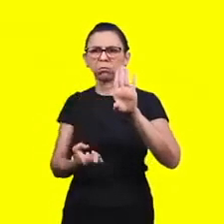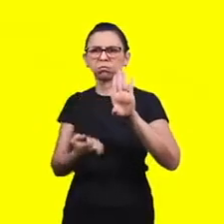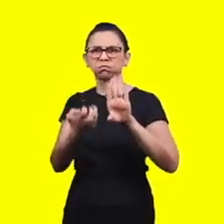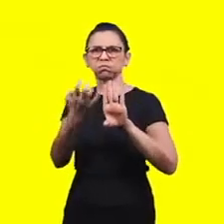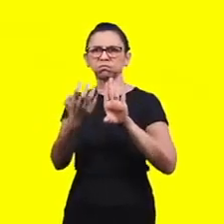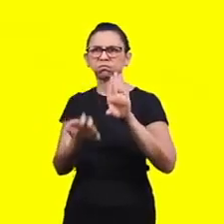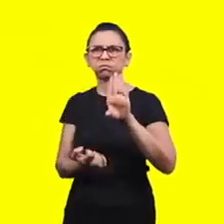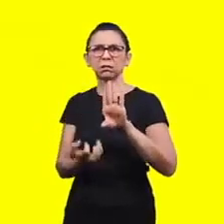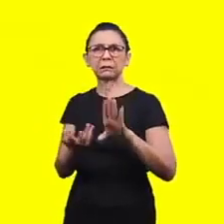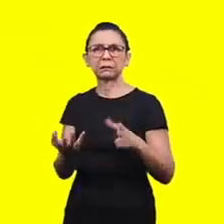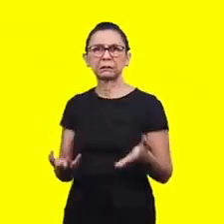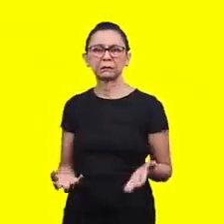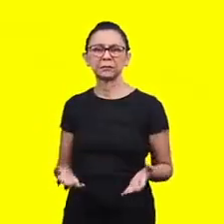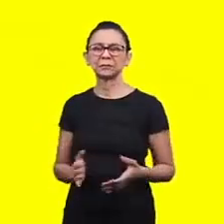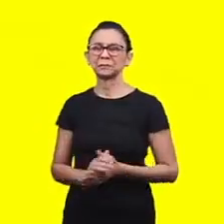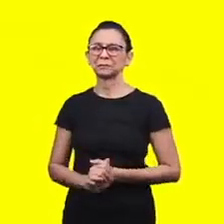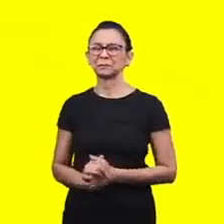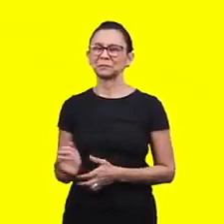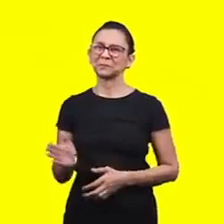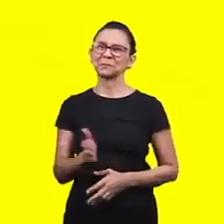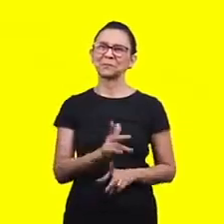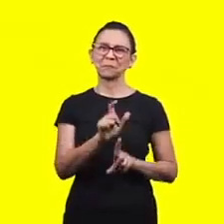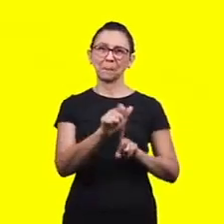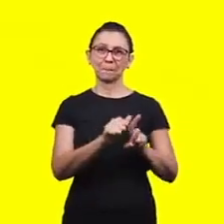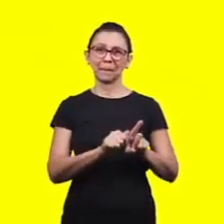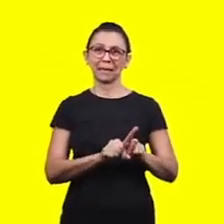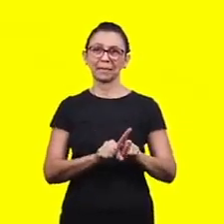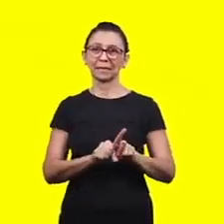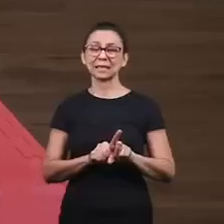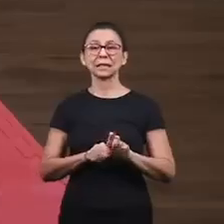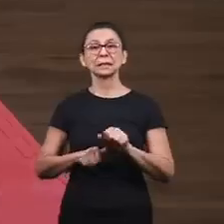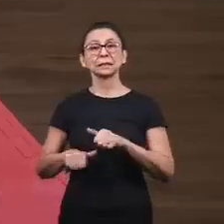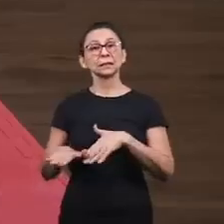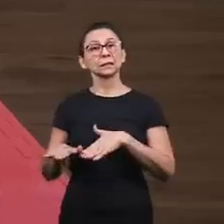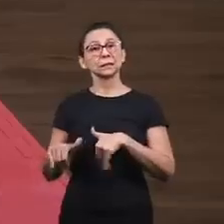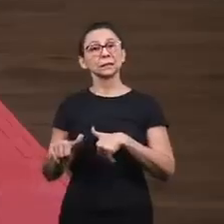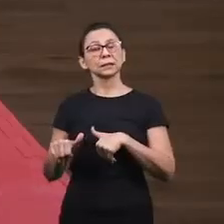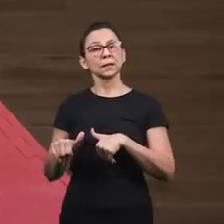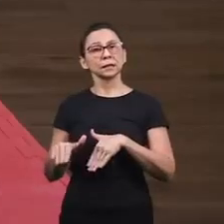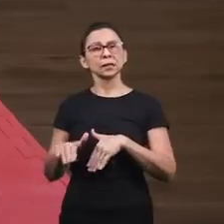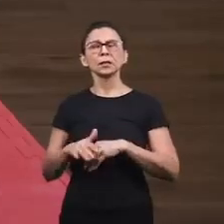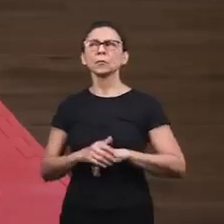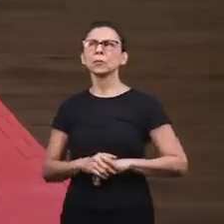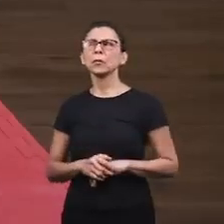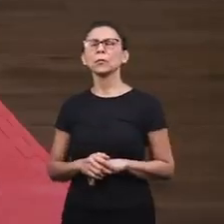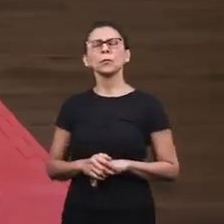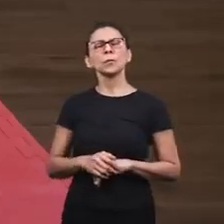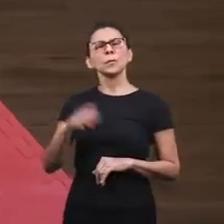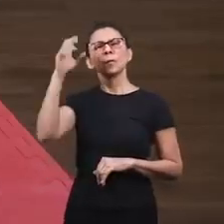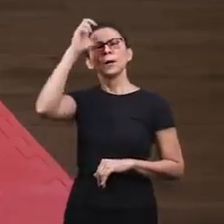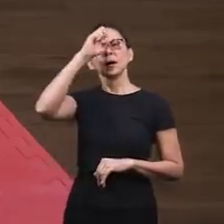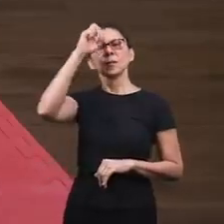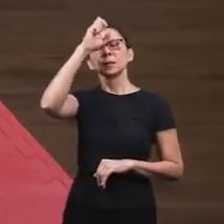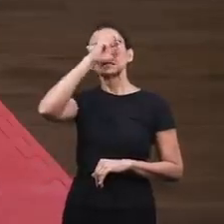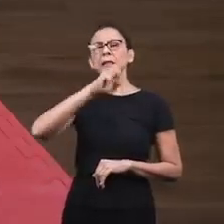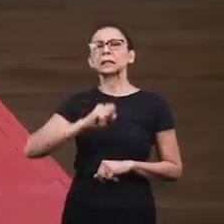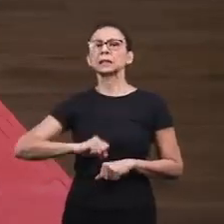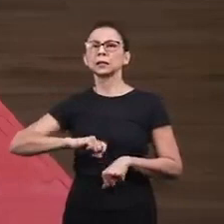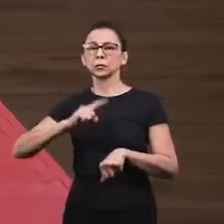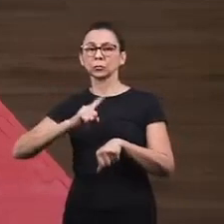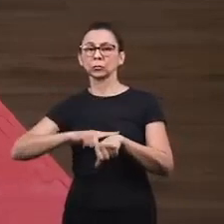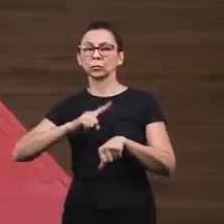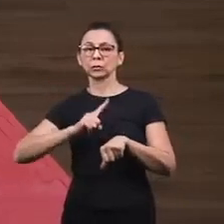and its gates are burned with fire. This month, we're going to learn about the time of restoration.